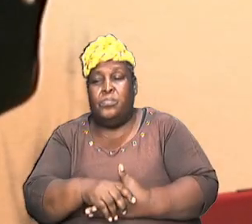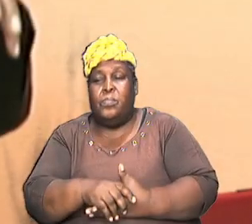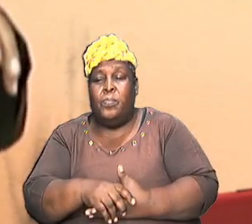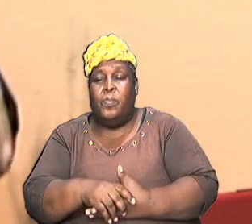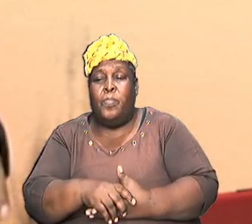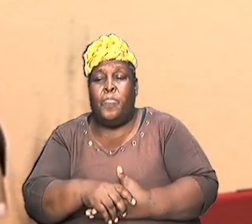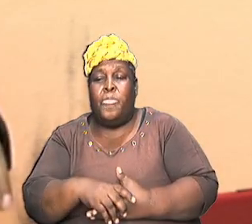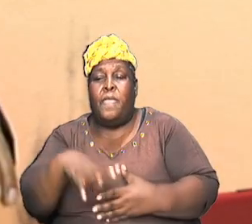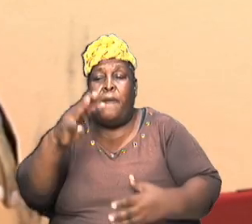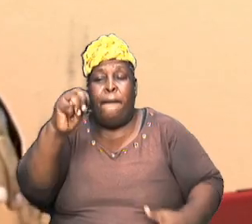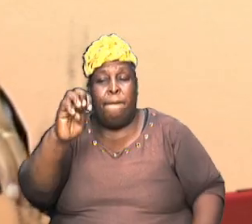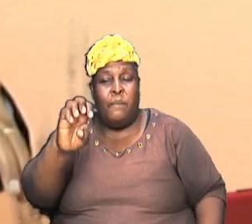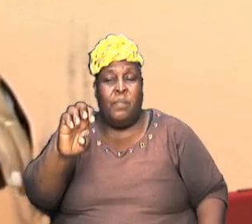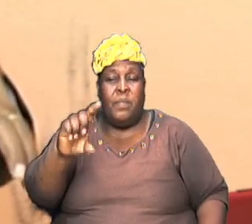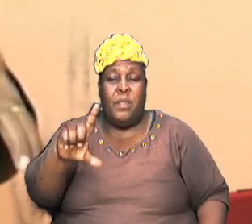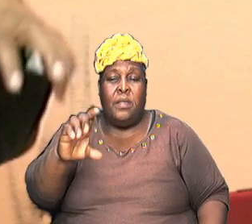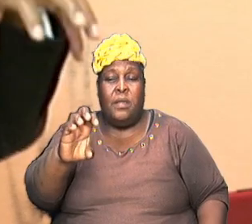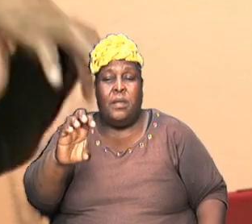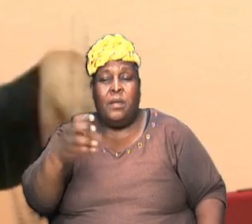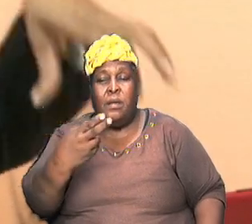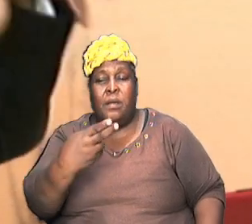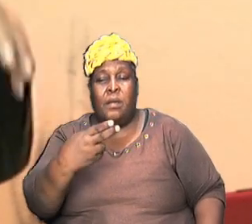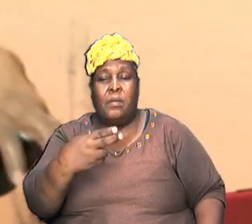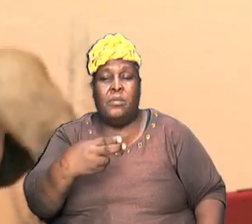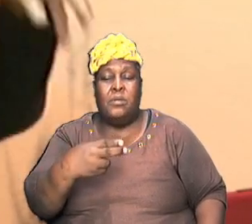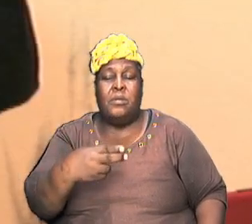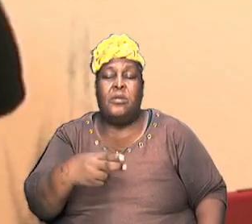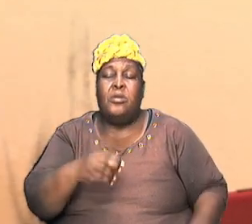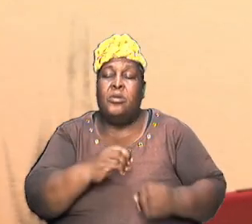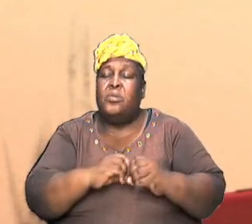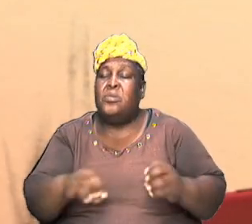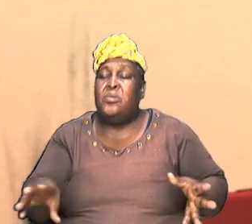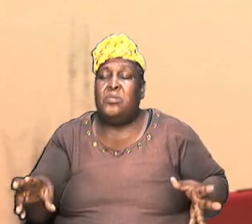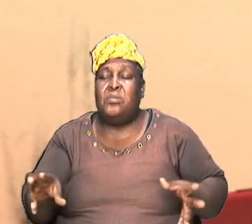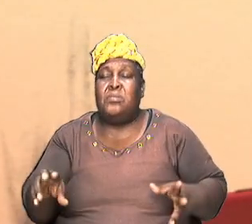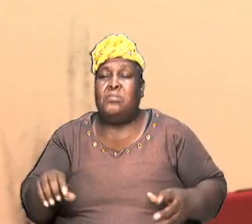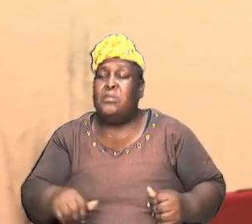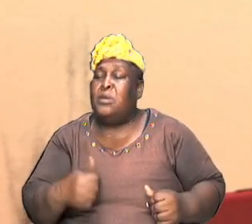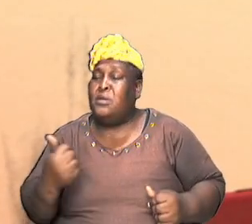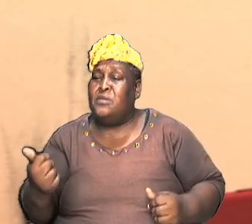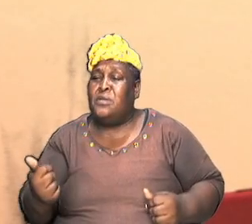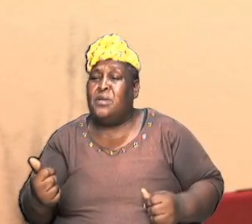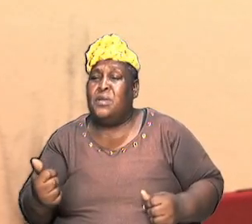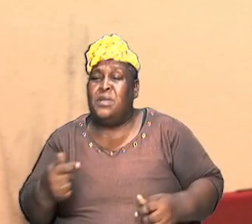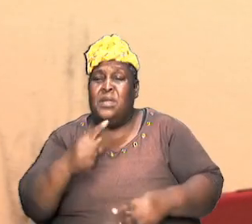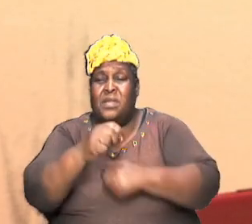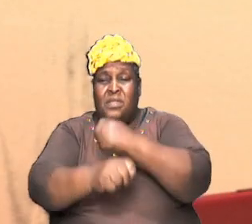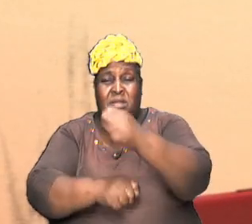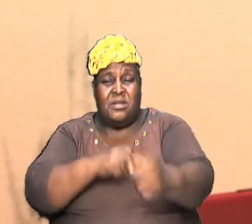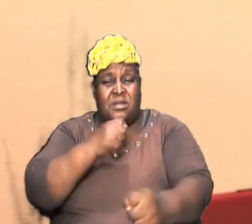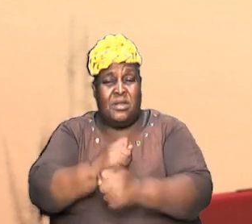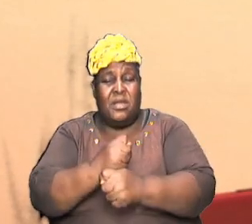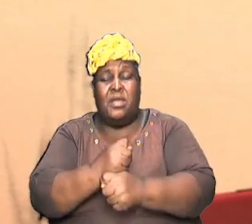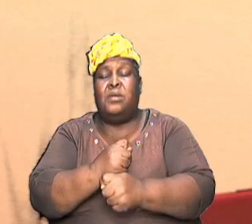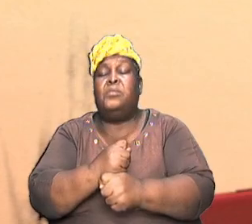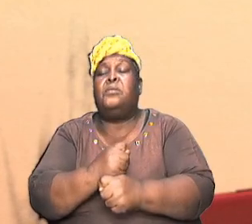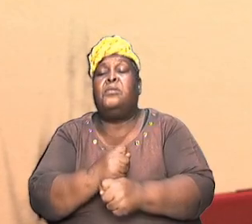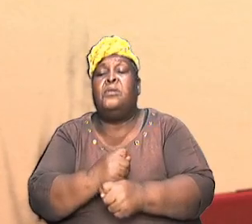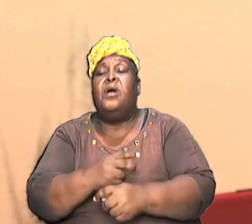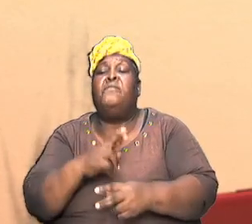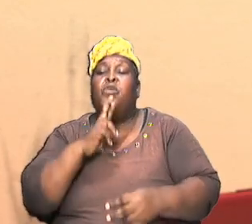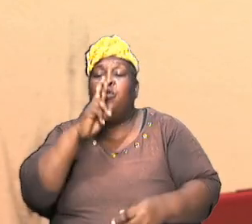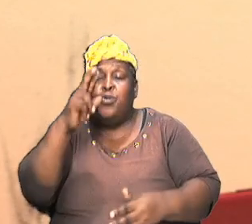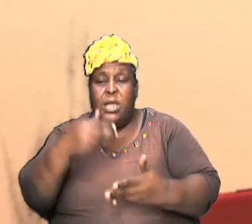that Melchizedek was none other than a type of the real high priest that was to come